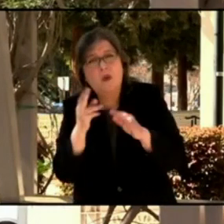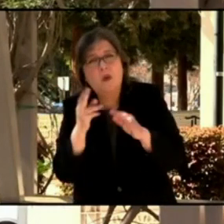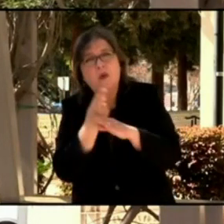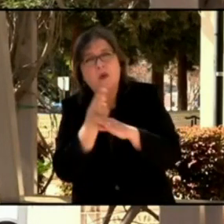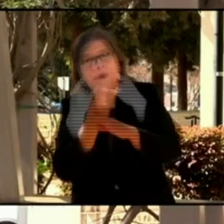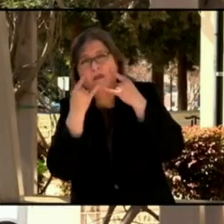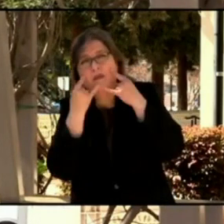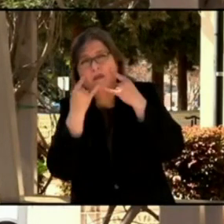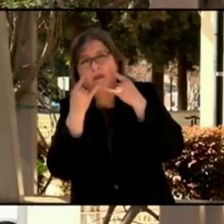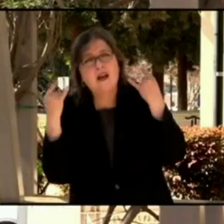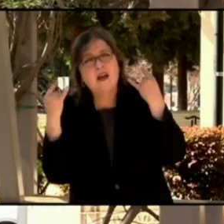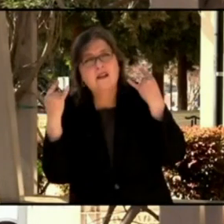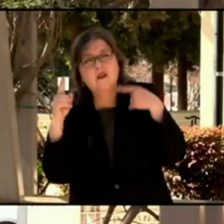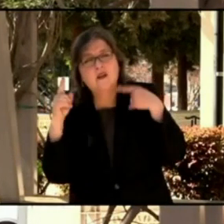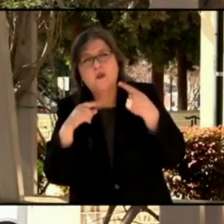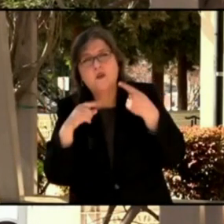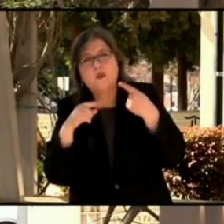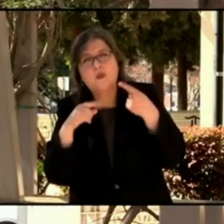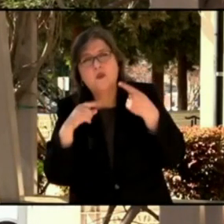vaccinated?